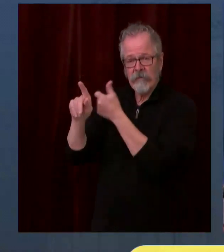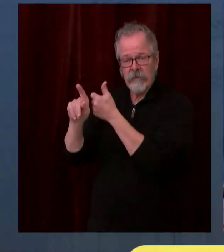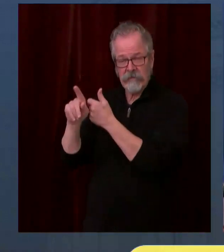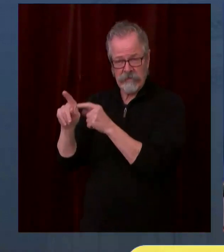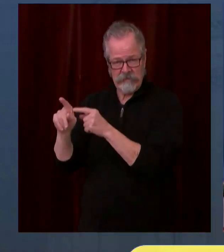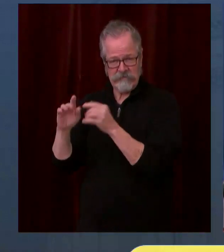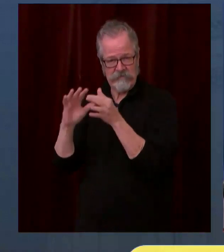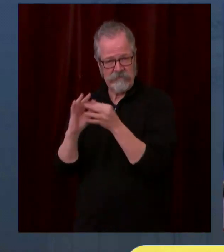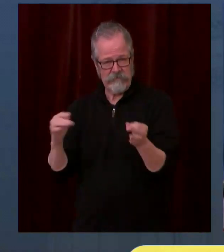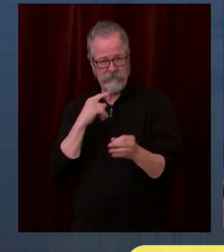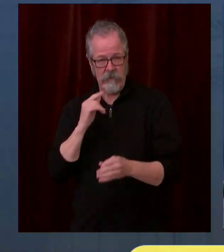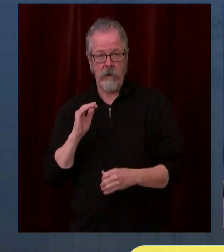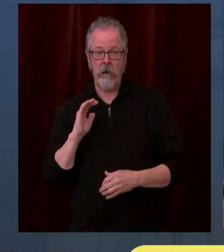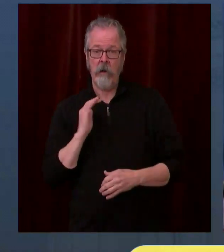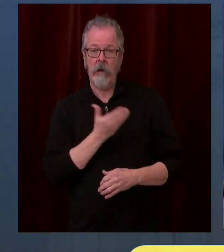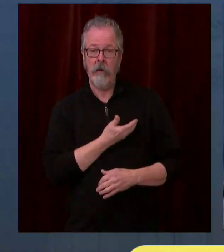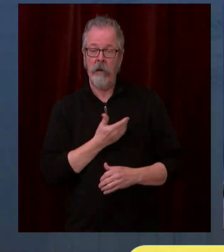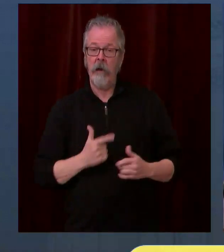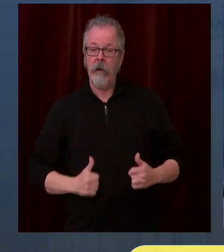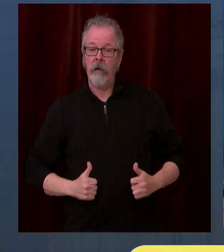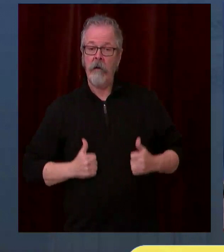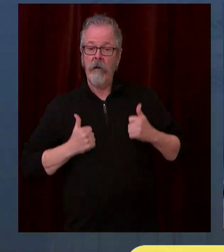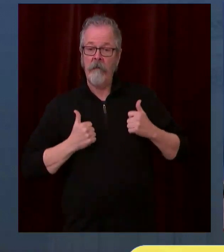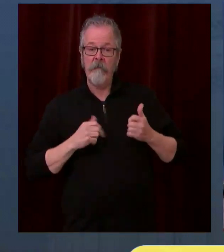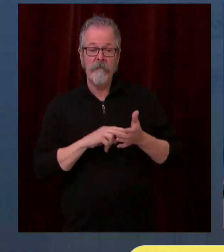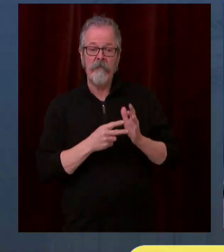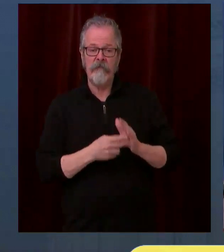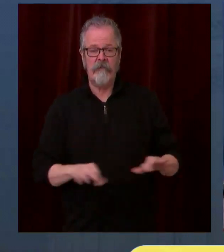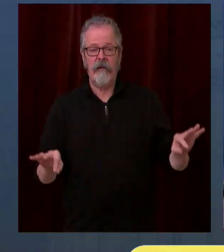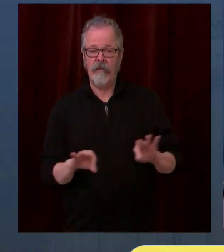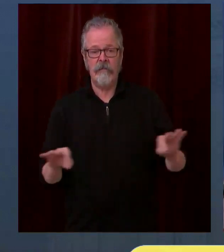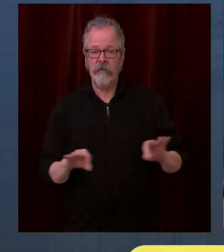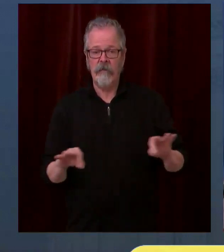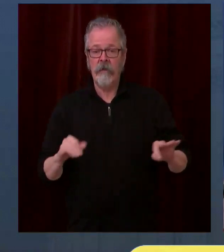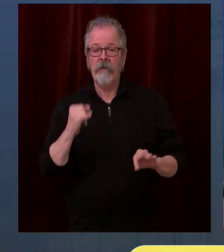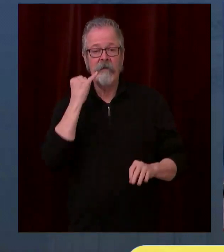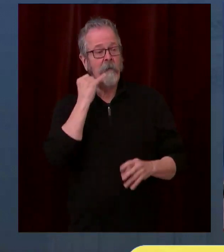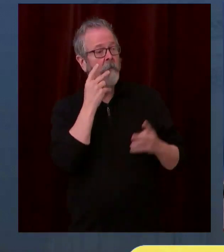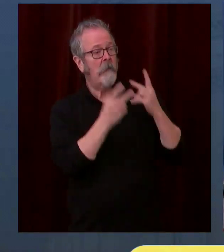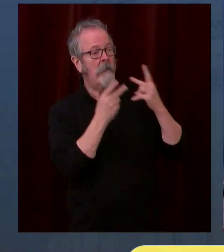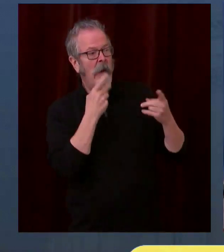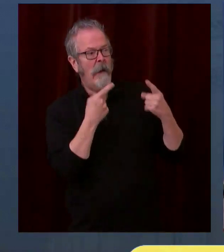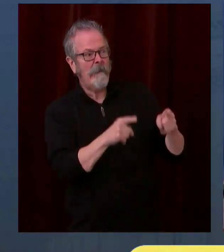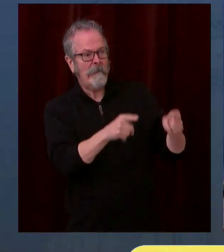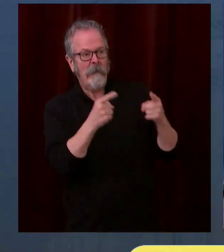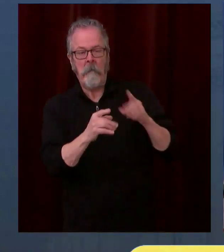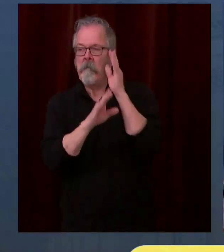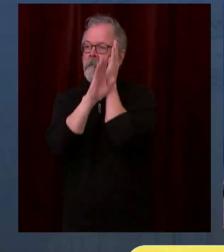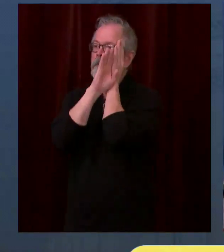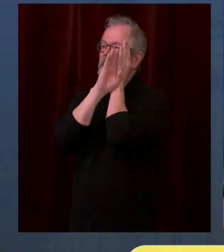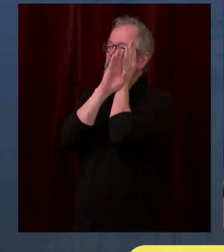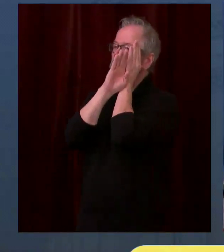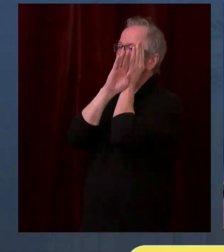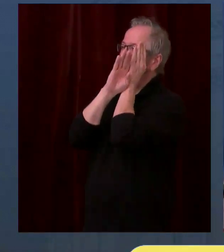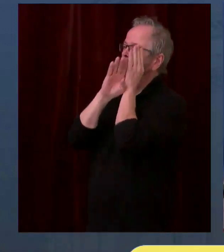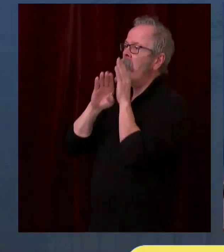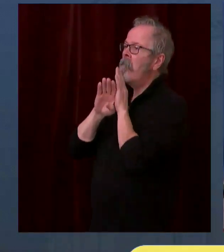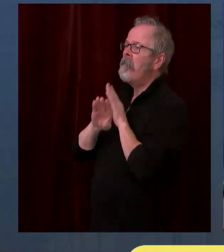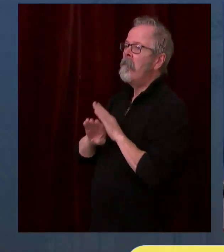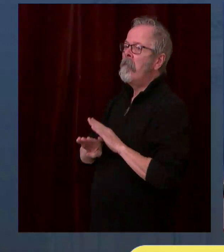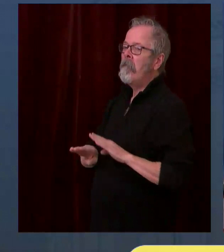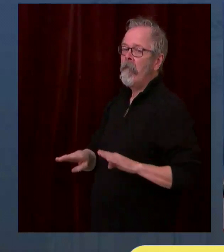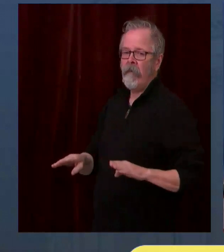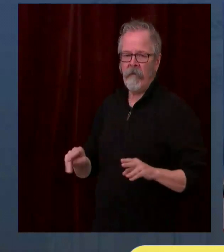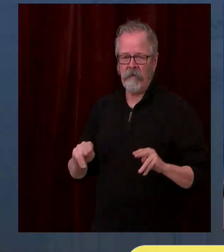forward to further discussion about the things that matter which are continuing to move the arc of the moral universe forward with his